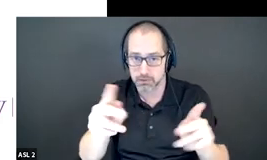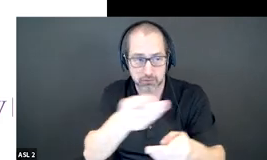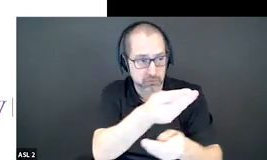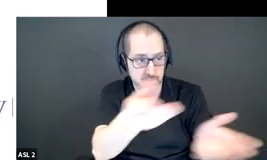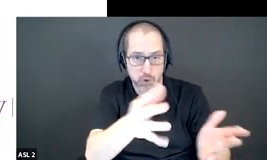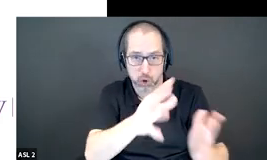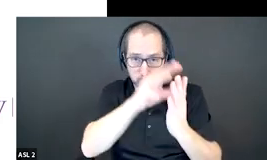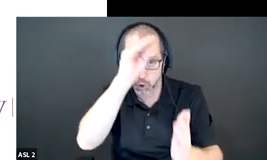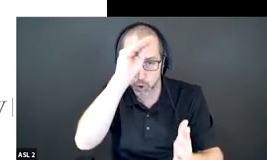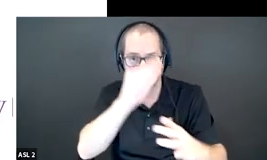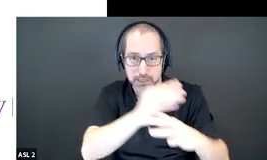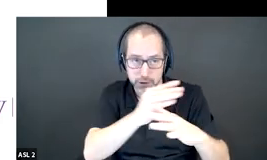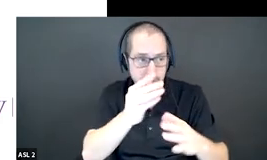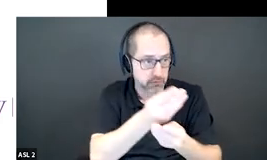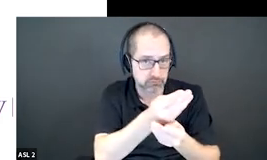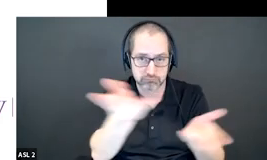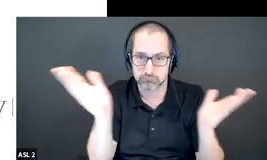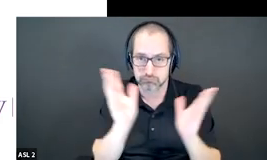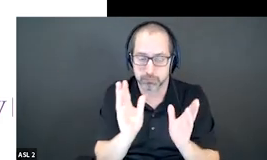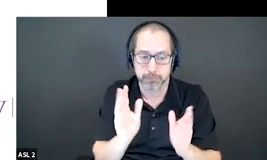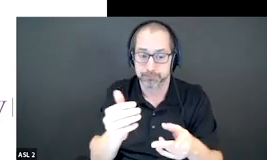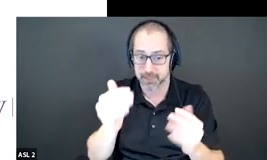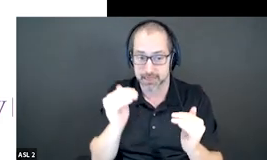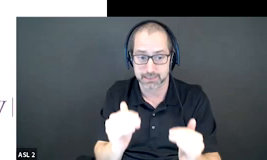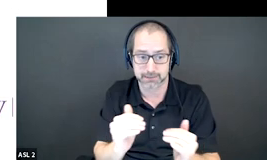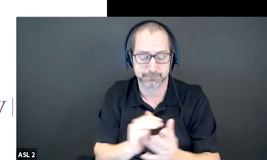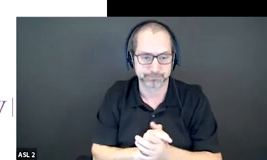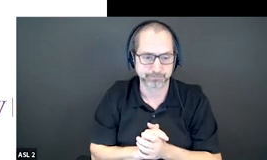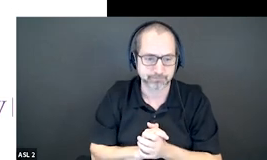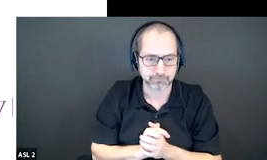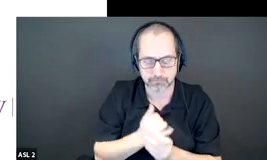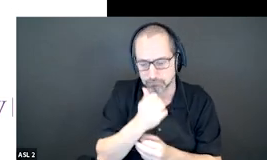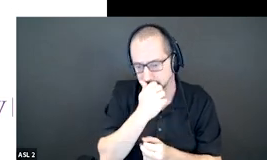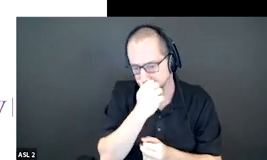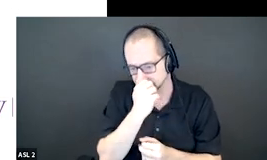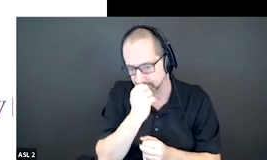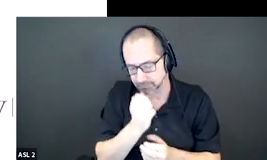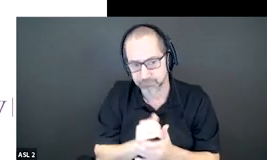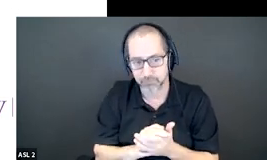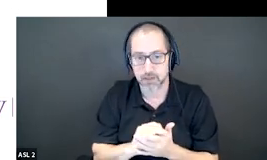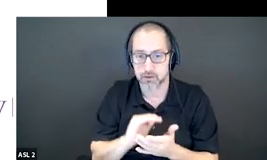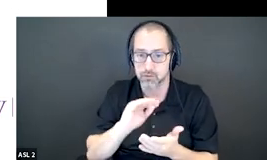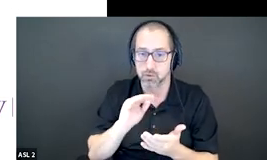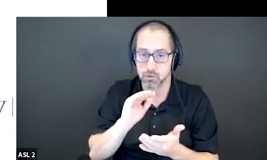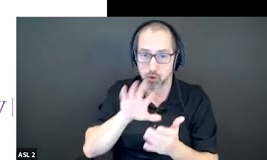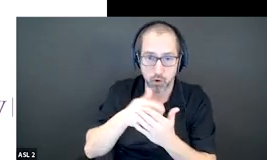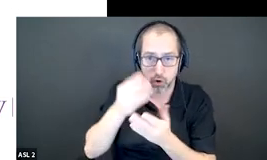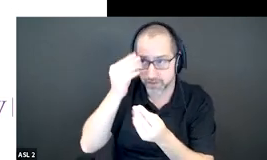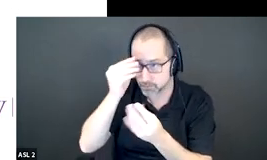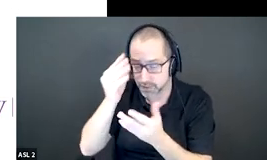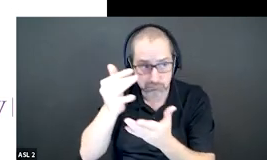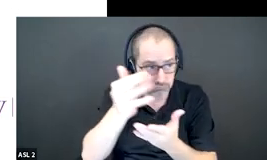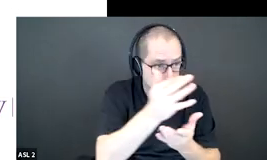next one please so based on all the information that we gathered we